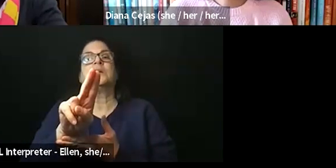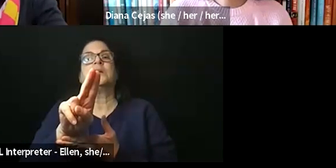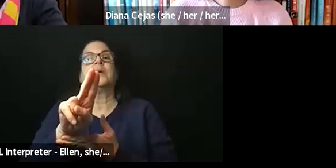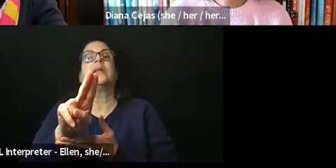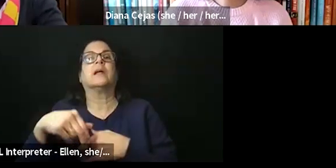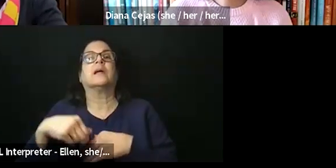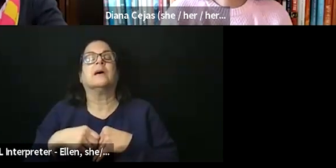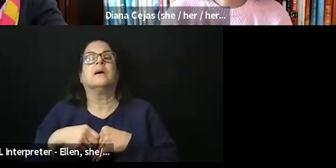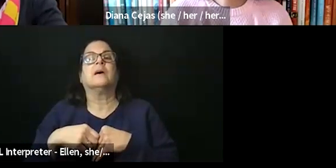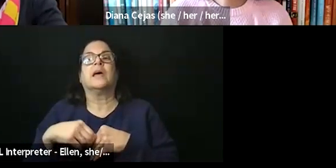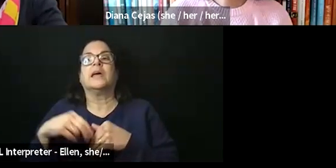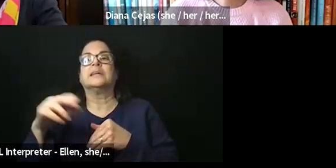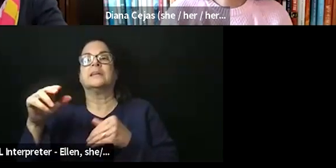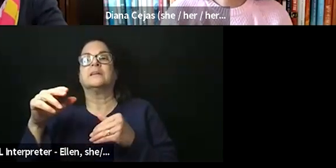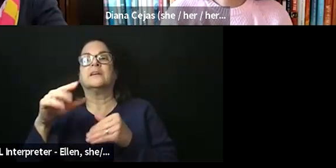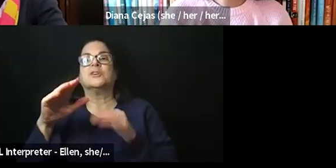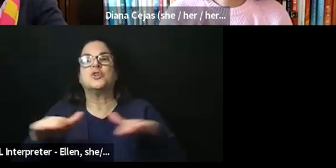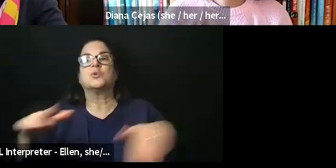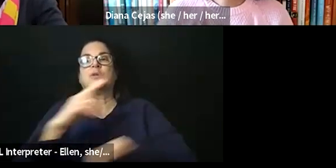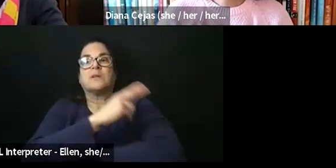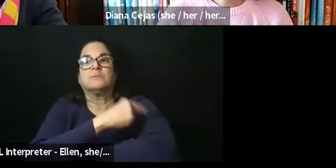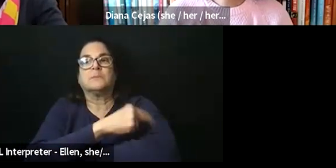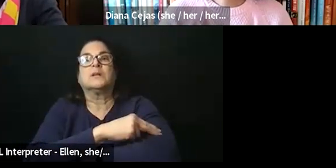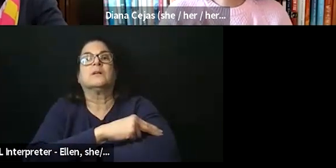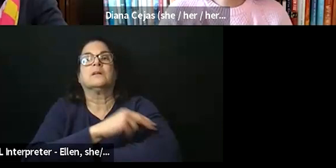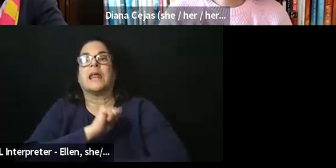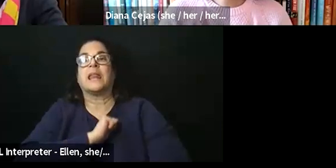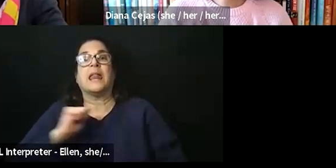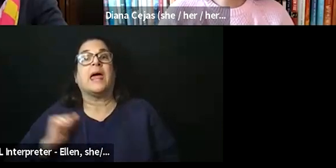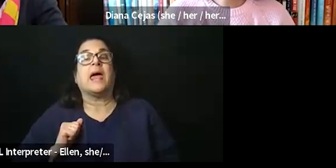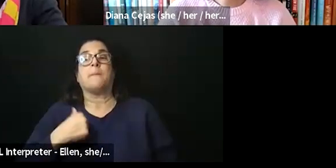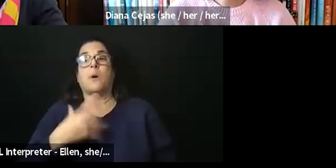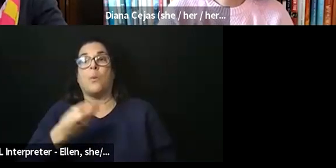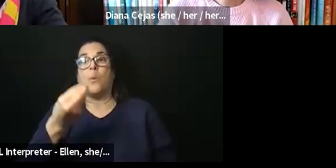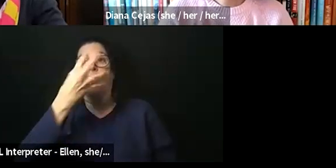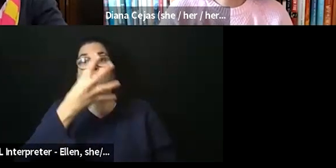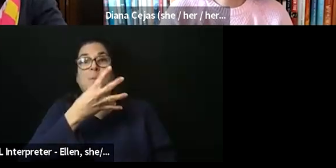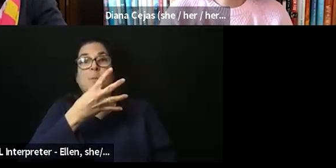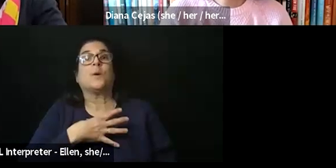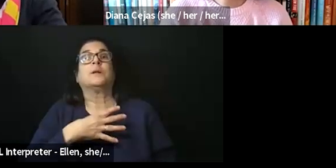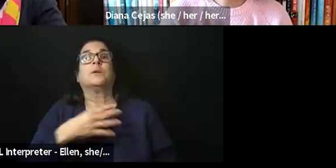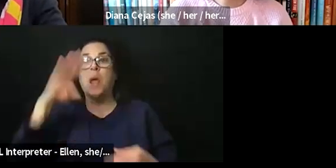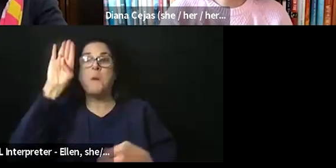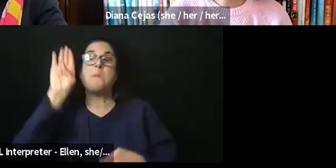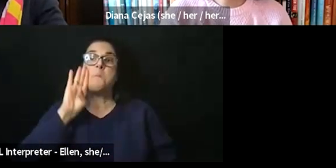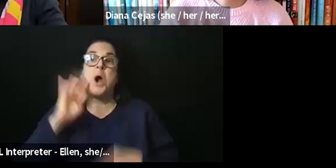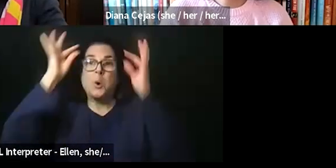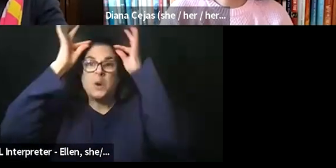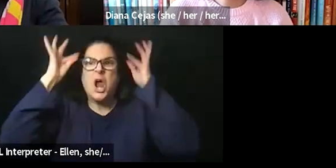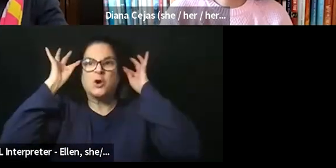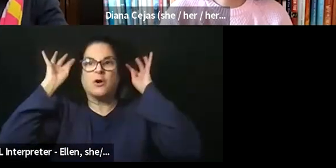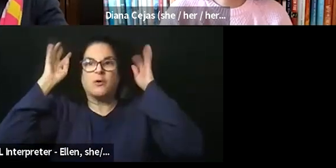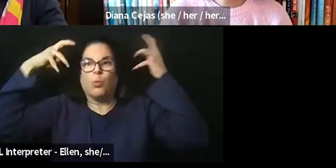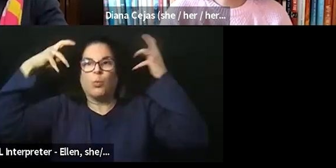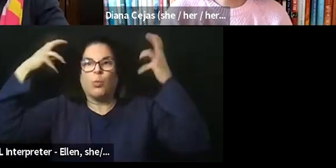I am a white woman with brown hair, which is slightly unruly. So I have put it back in a ponytail today